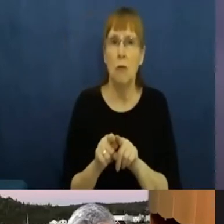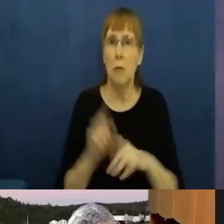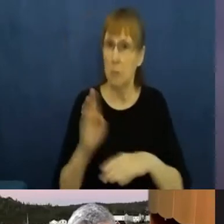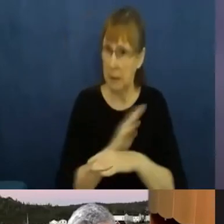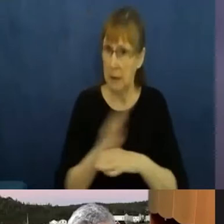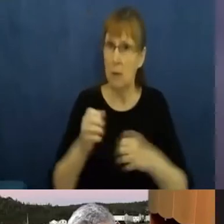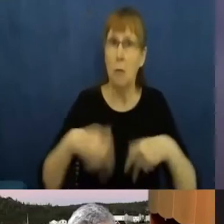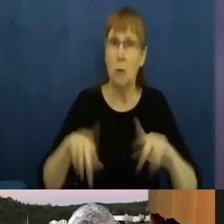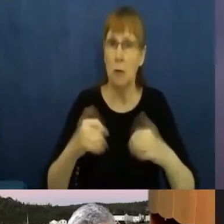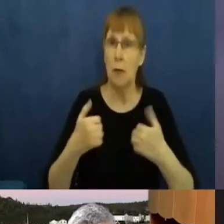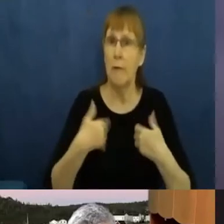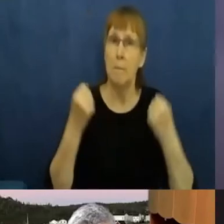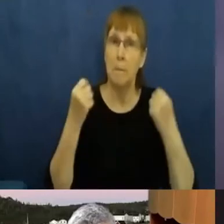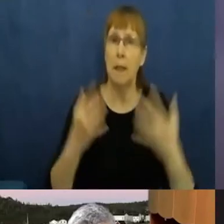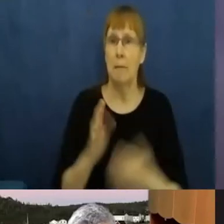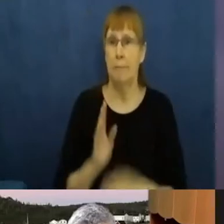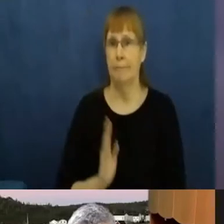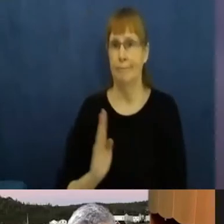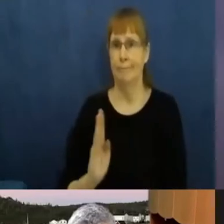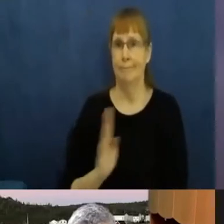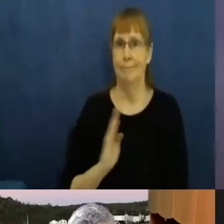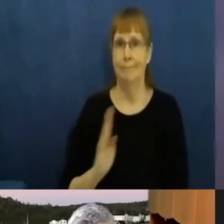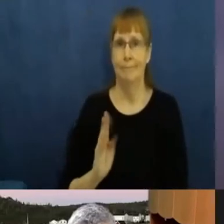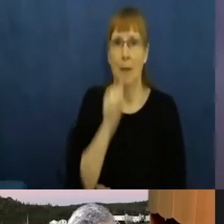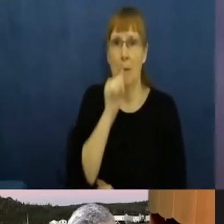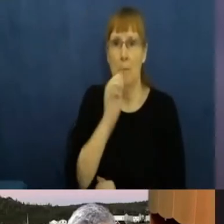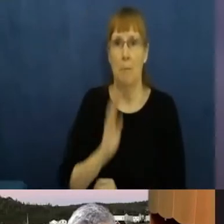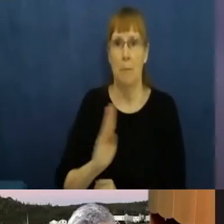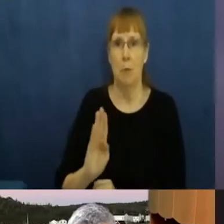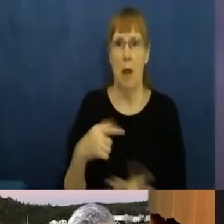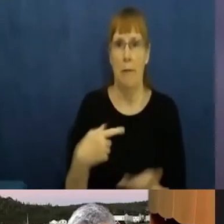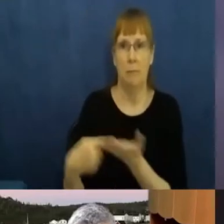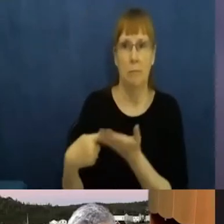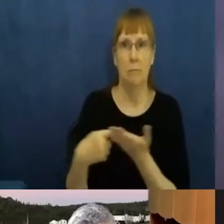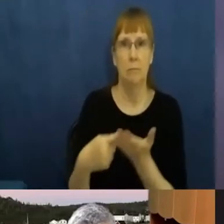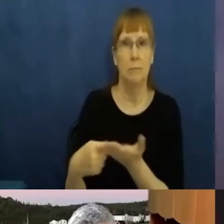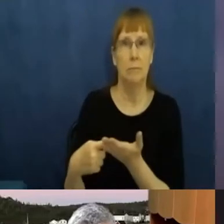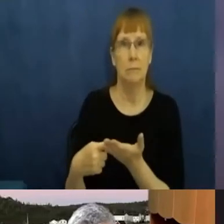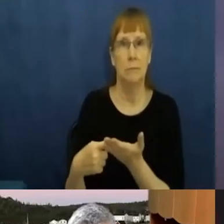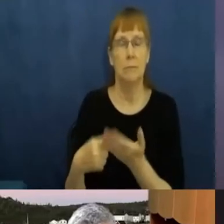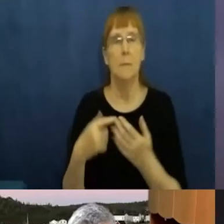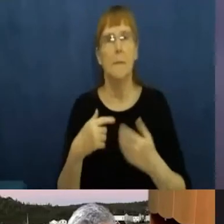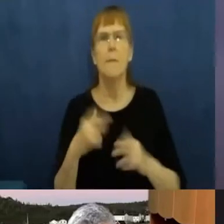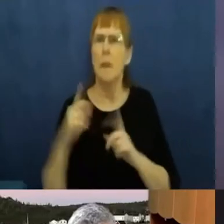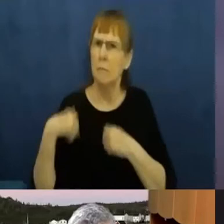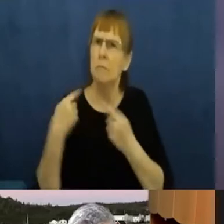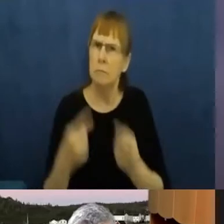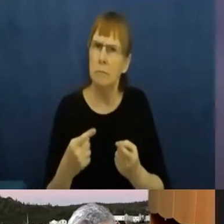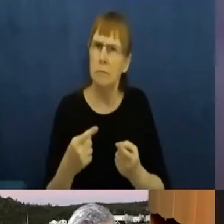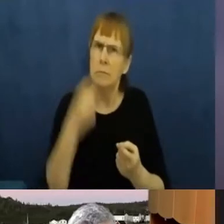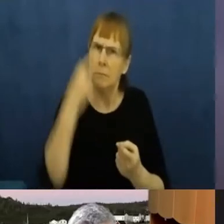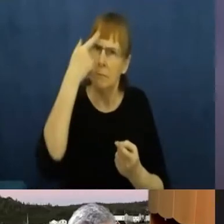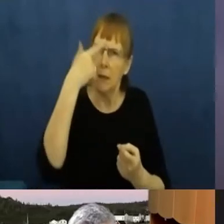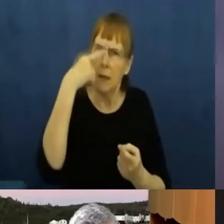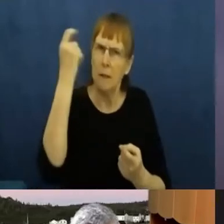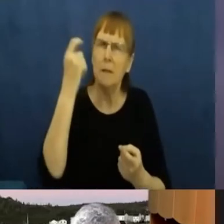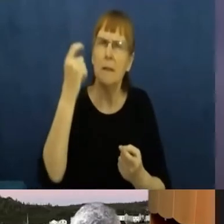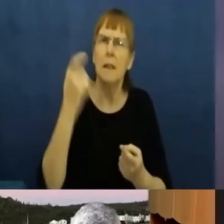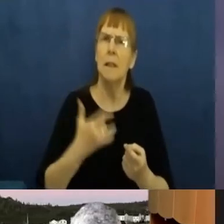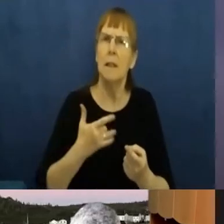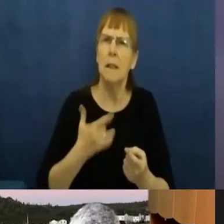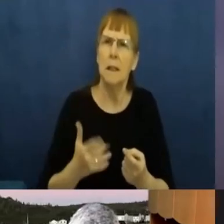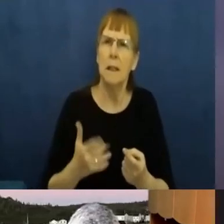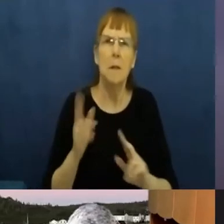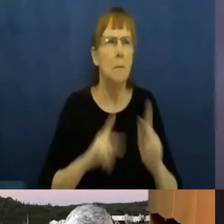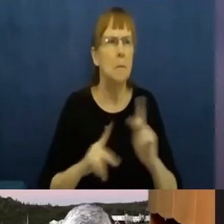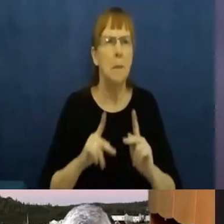opportunities. These, I've been doing this because people don't often reach out to